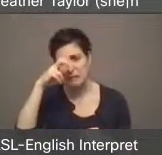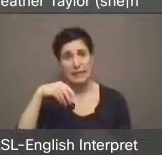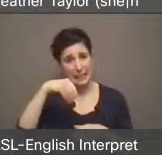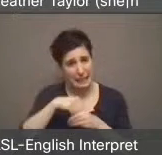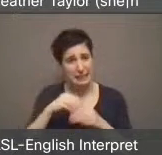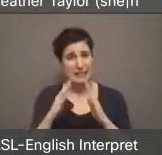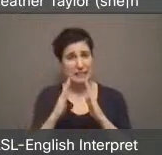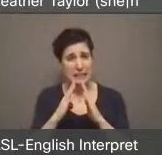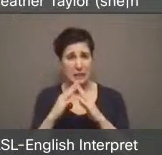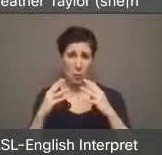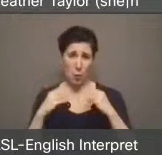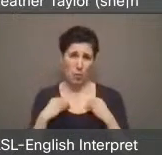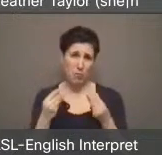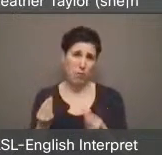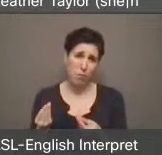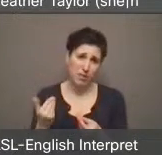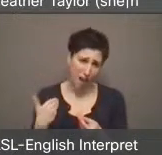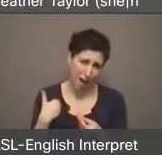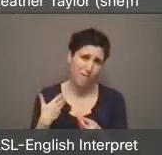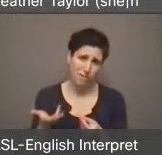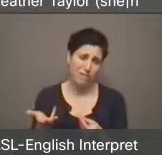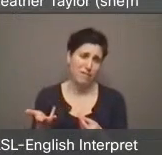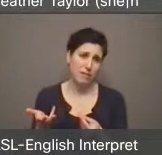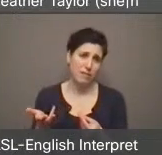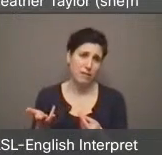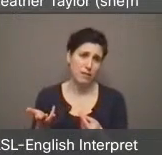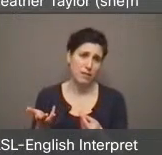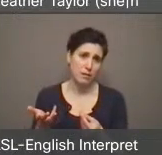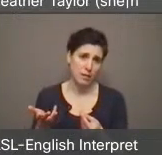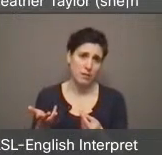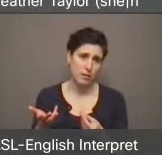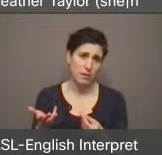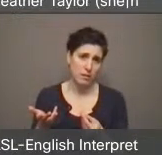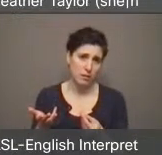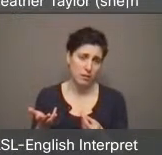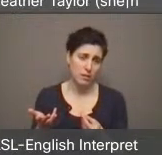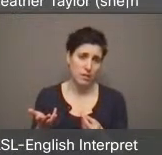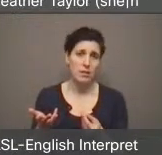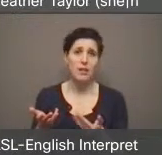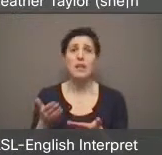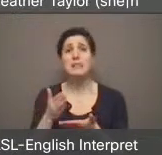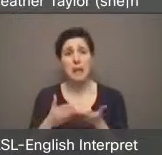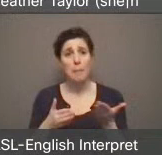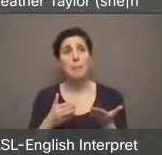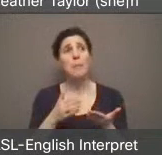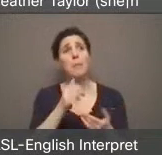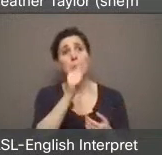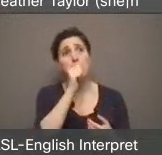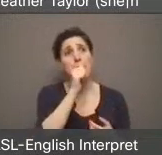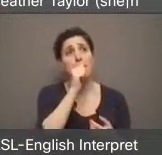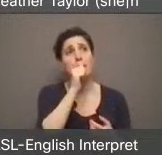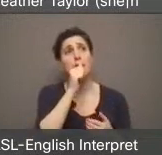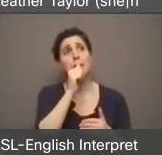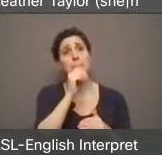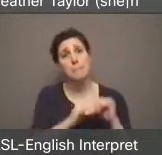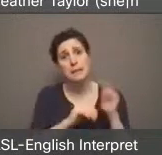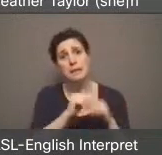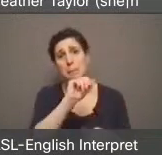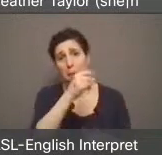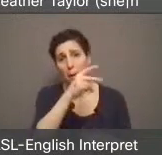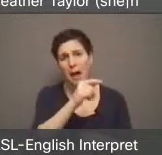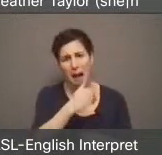properties and other places, private and public sectors.